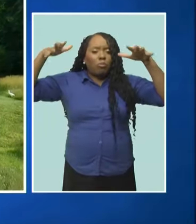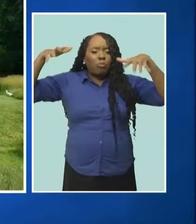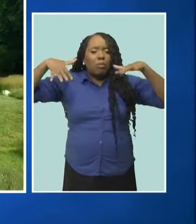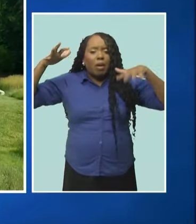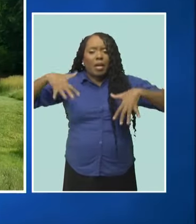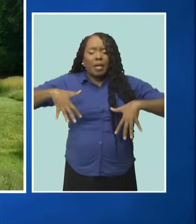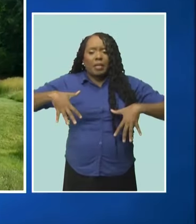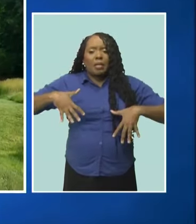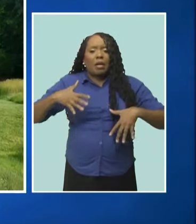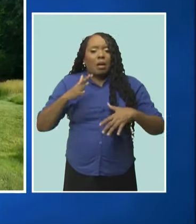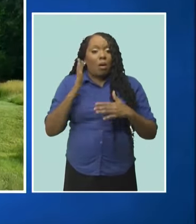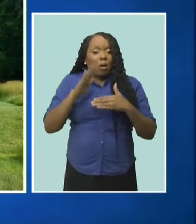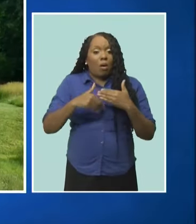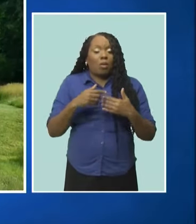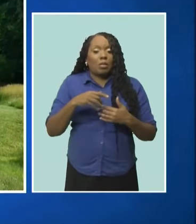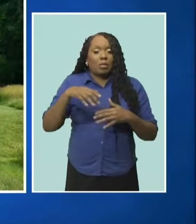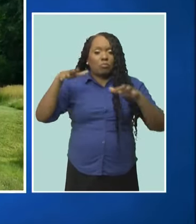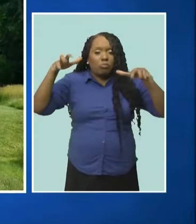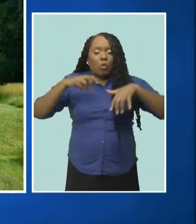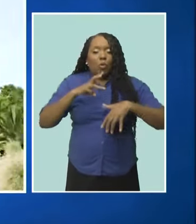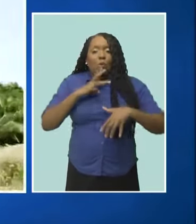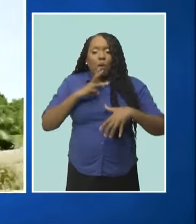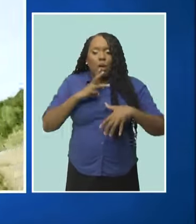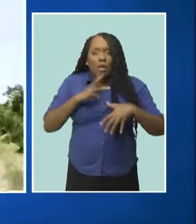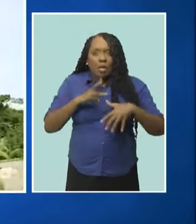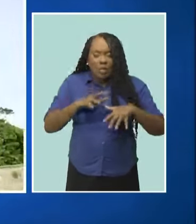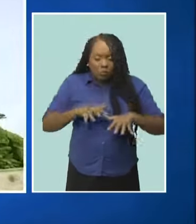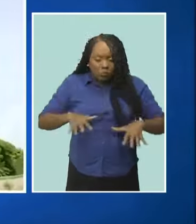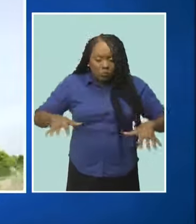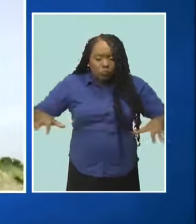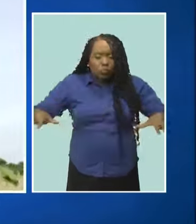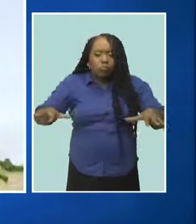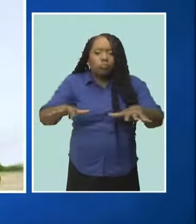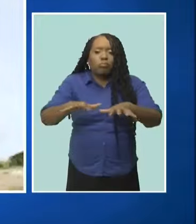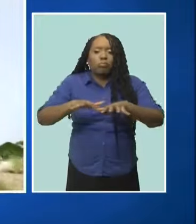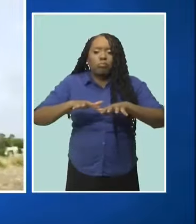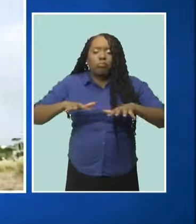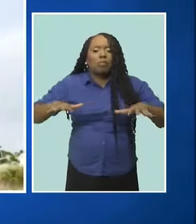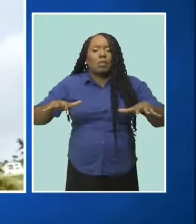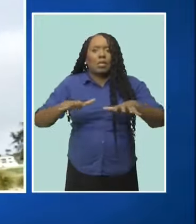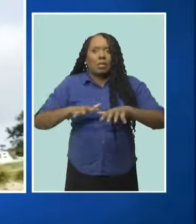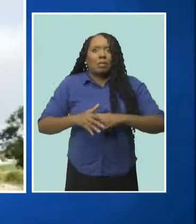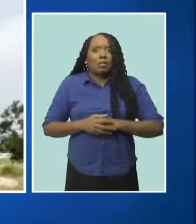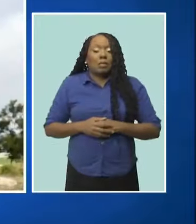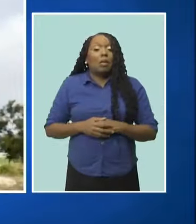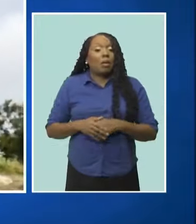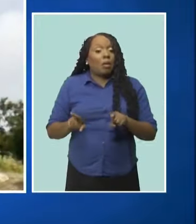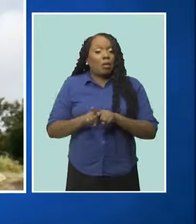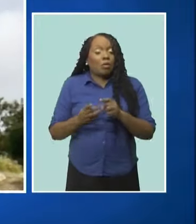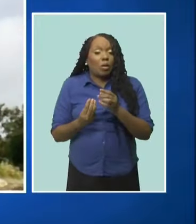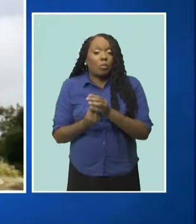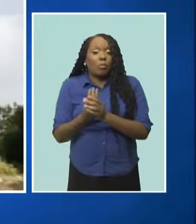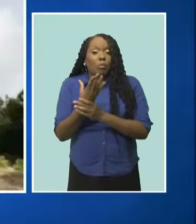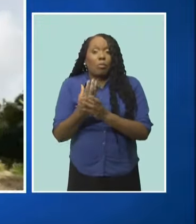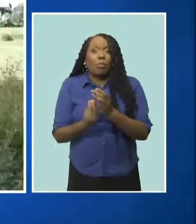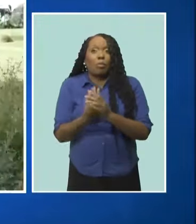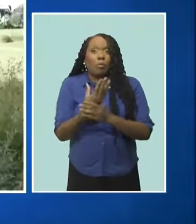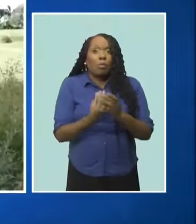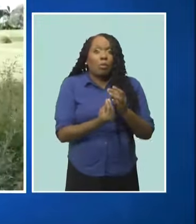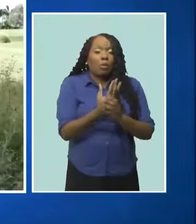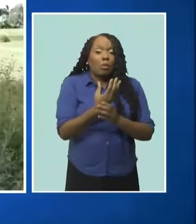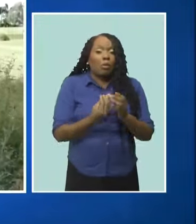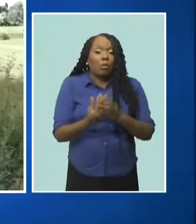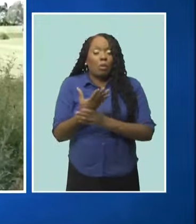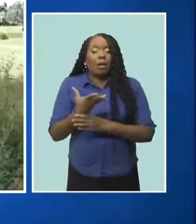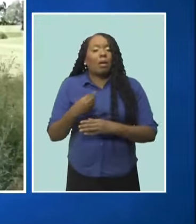relying on the Barbados Water Authority, Apes Hill Barbados is growing edible plants, keeping bees. We've got 27